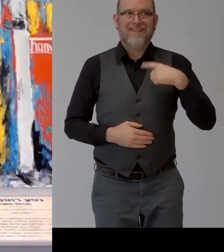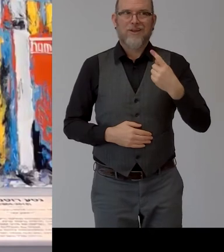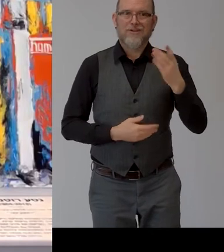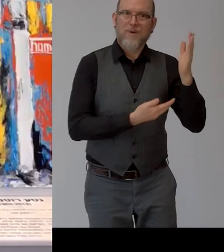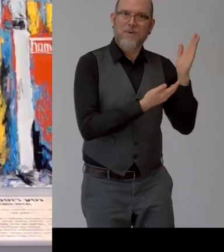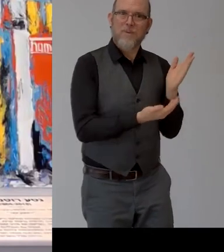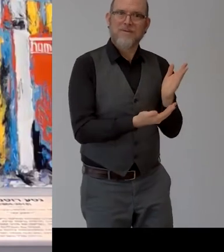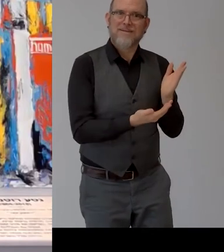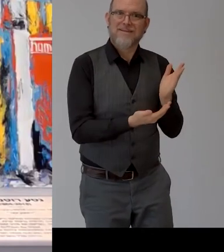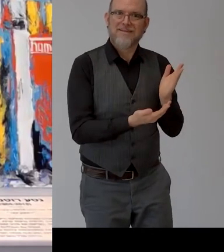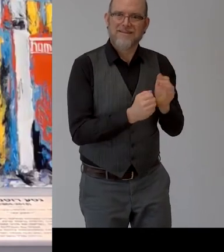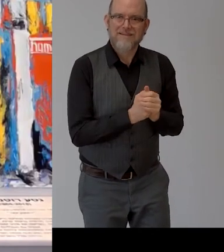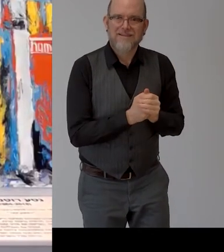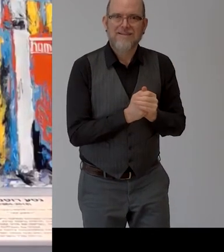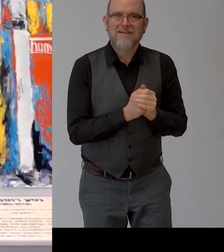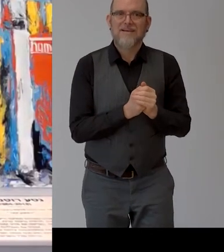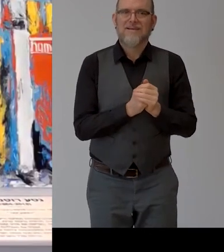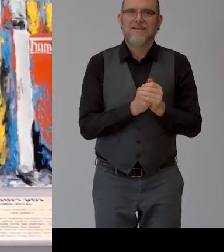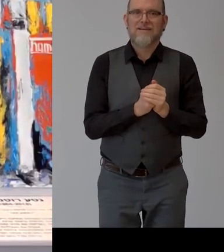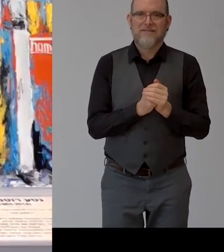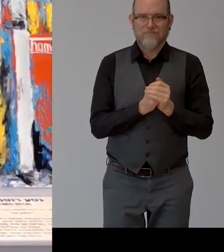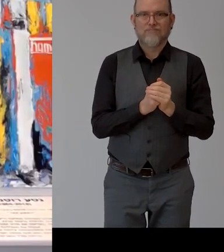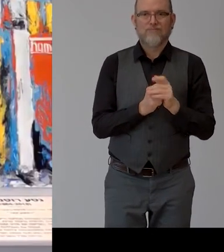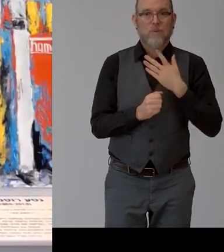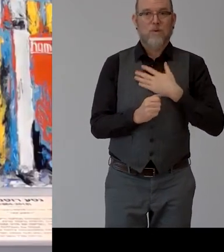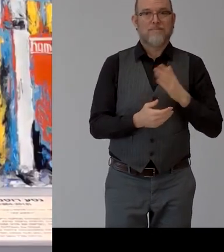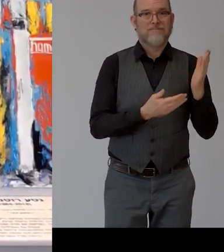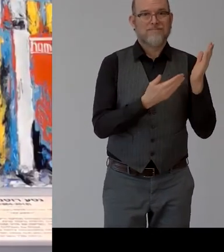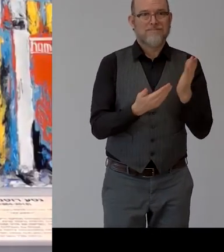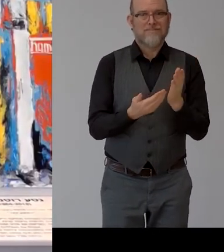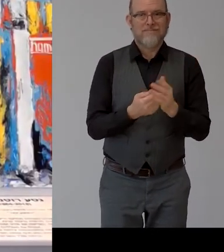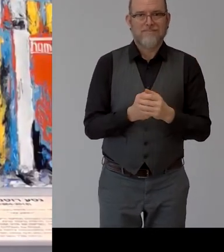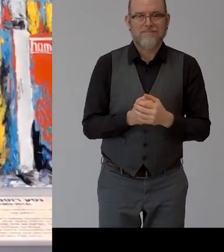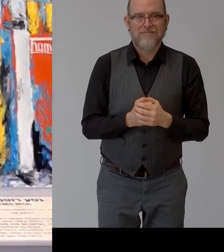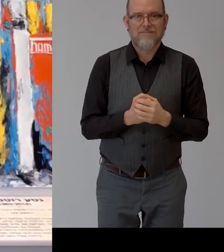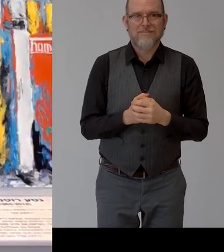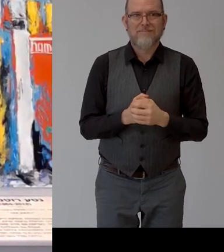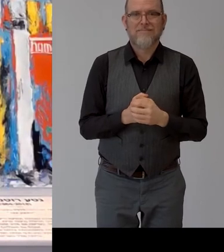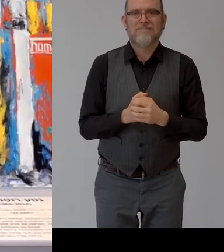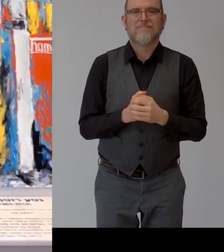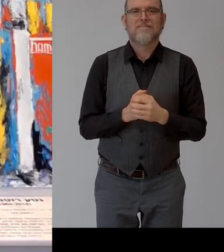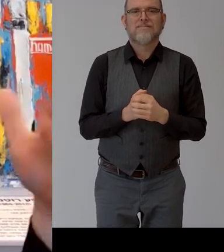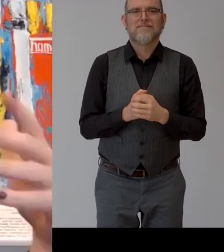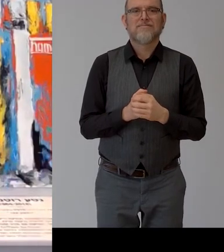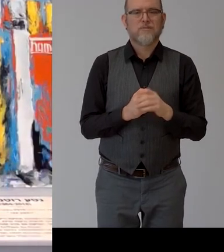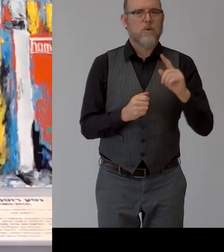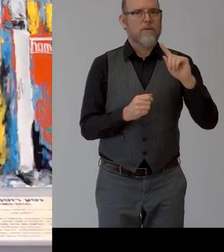will share her experience now adi we went through the interview we went through the first day of work you are now